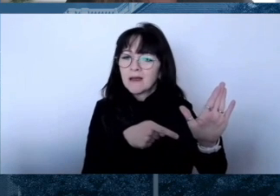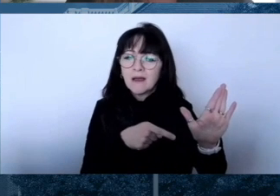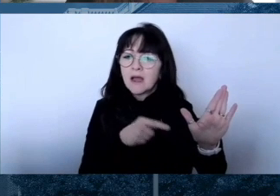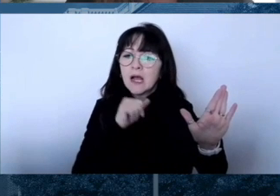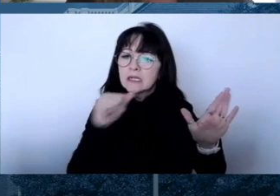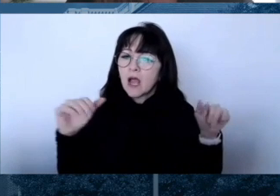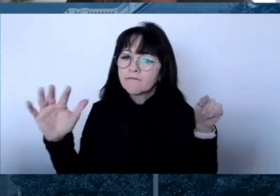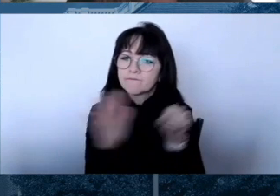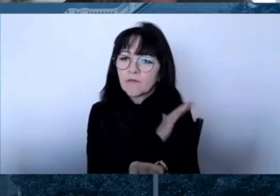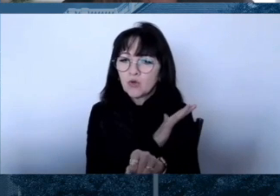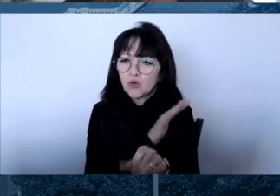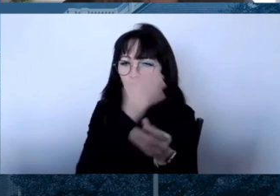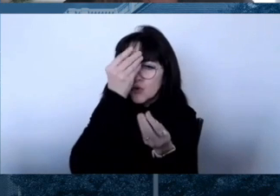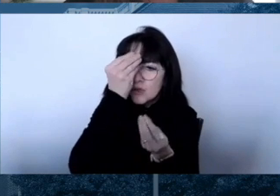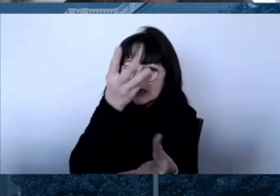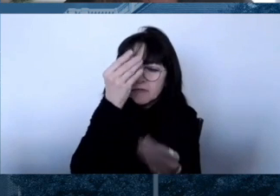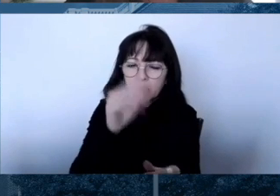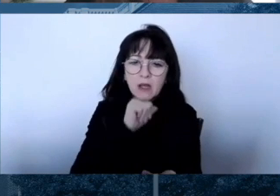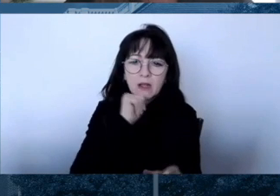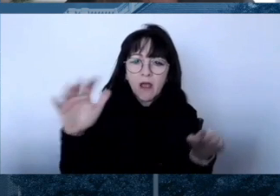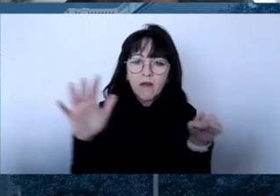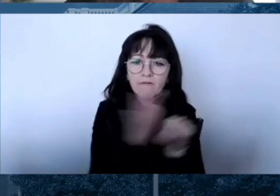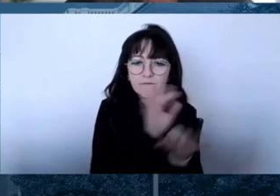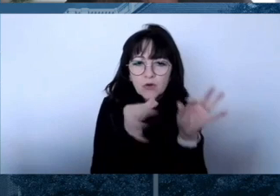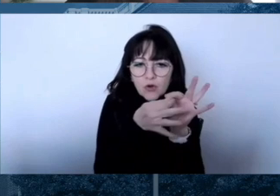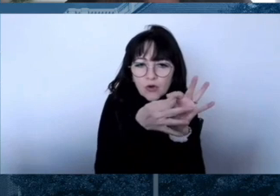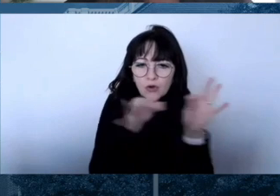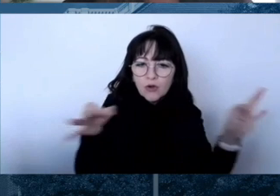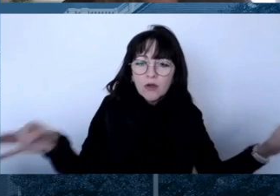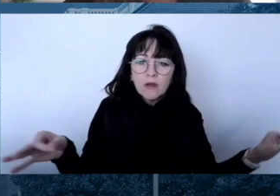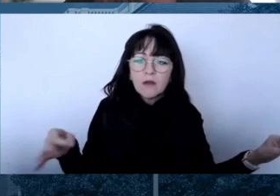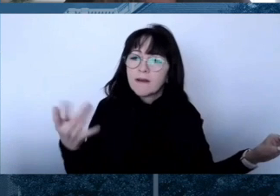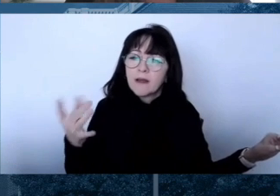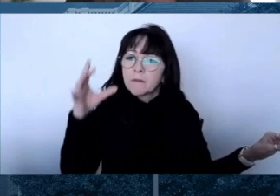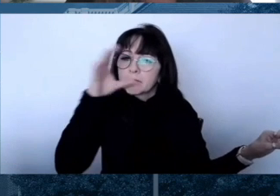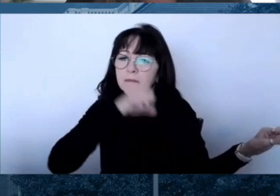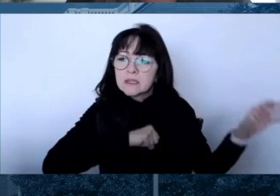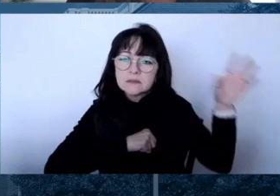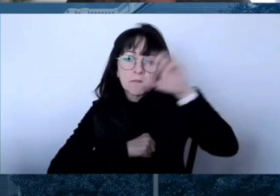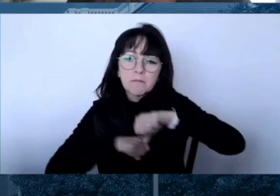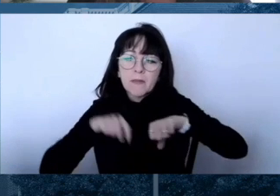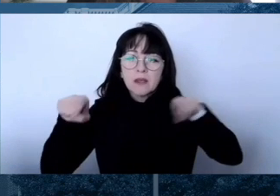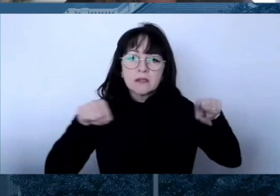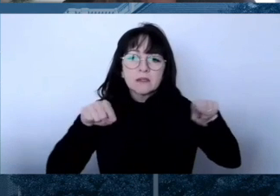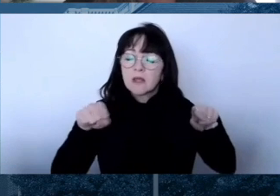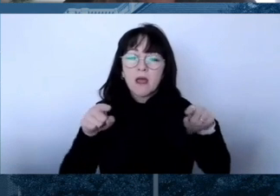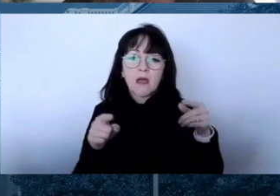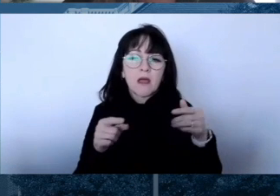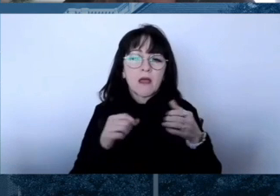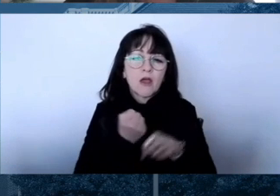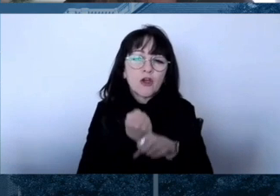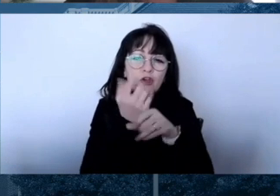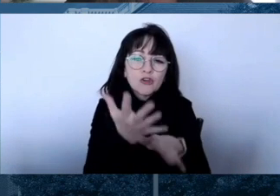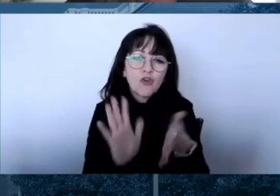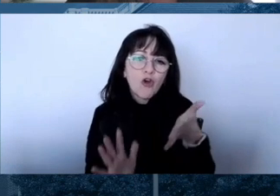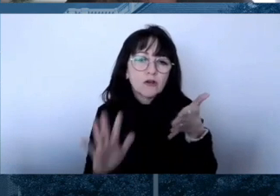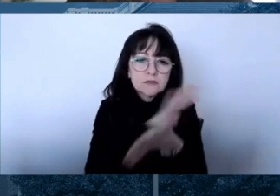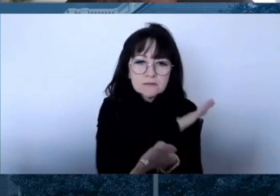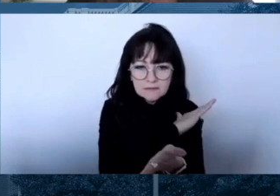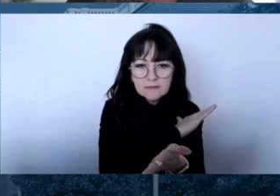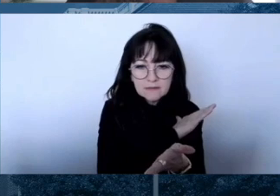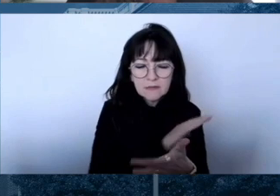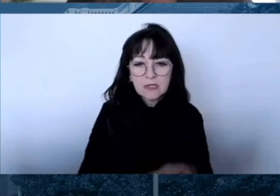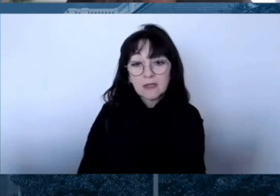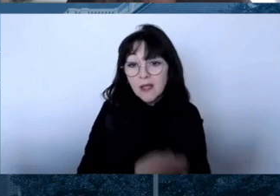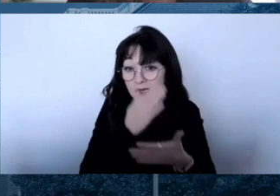recirculated as if they're actually very recent is something that we have seen during this pandemic. Also misleading graphs or